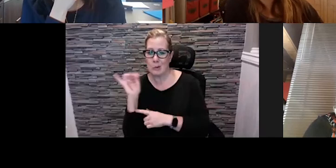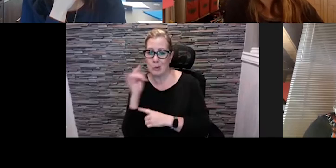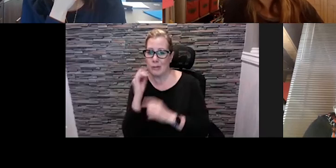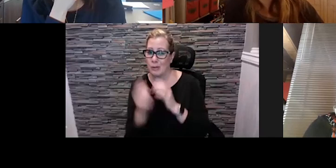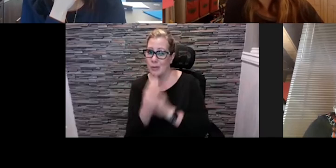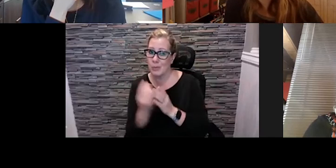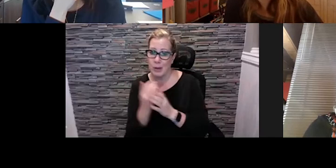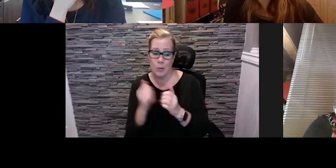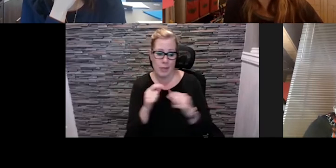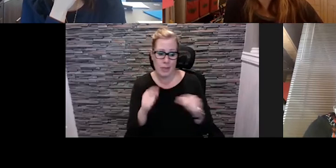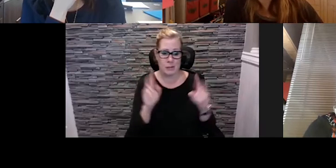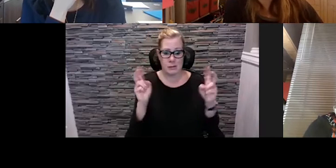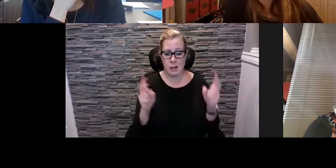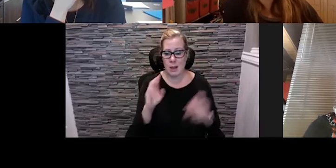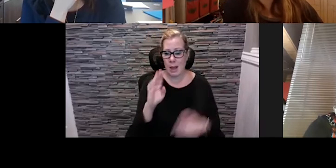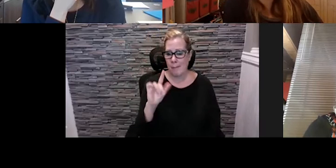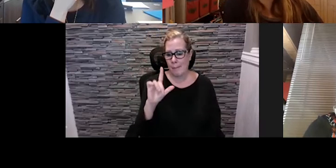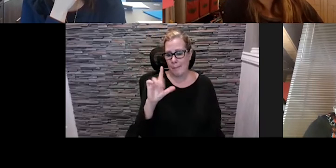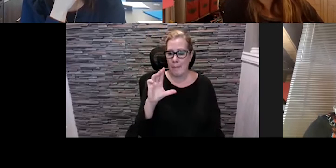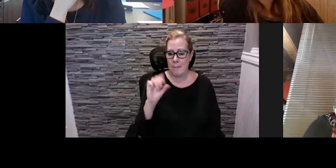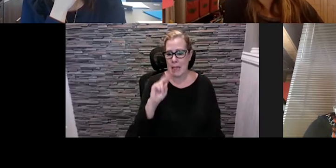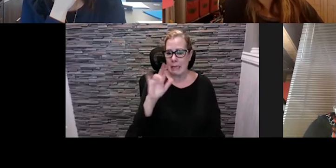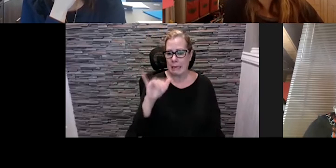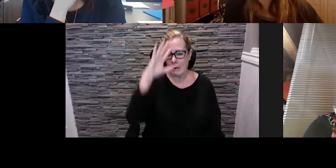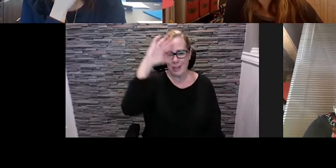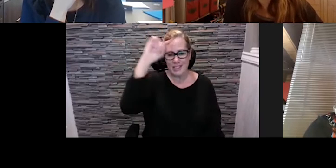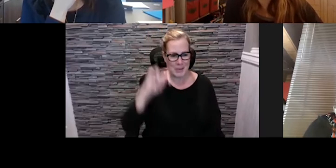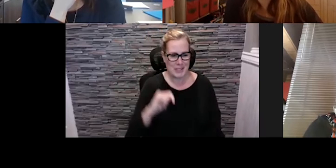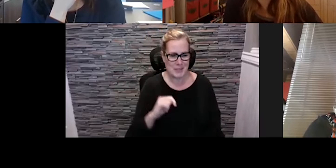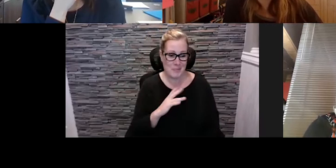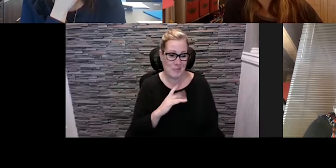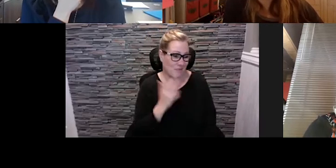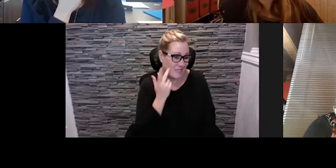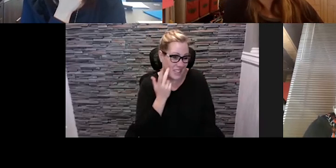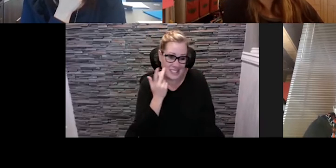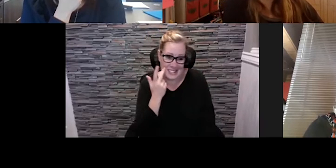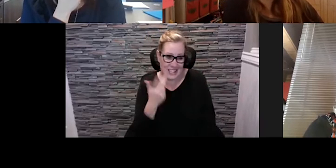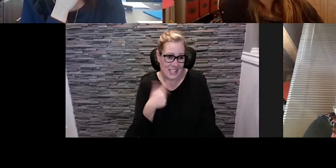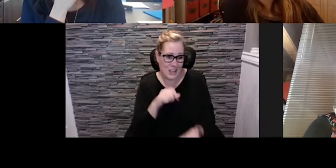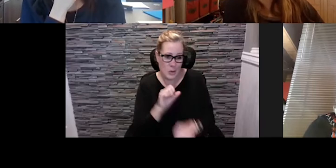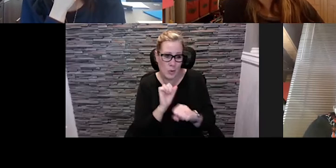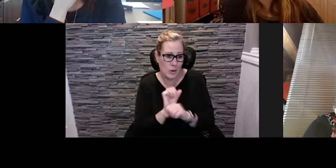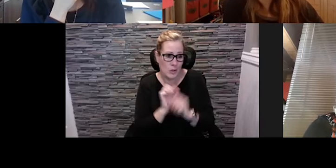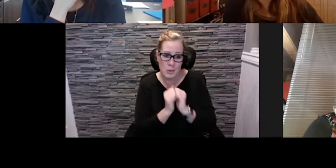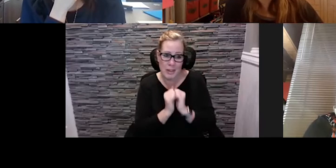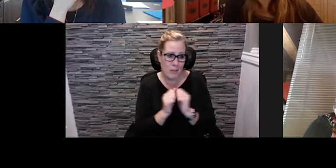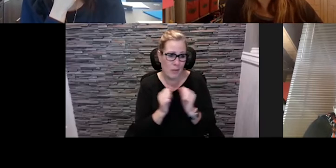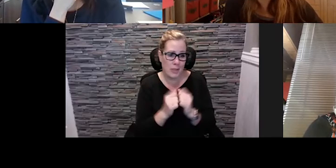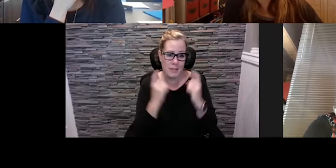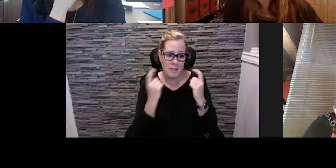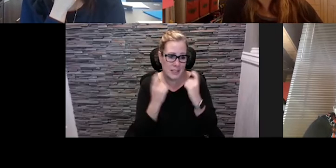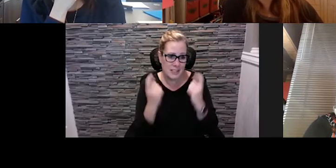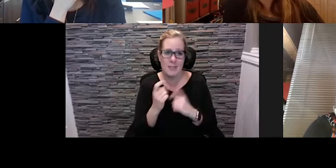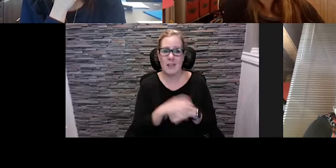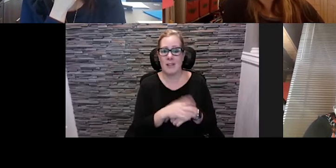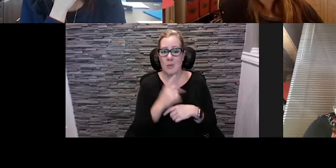not only here but right across canada um and um i could see us you know working in tandem with a festival where we